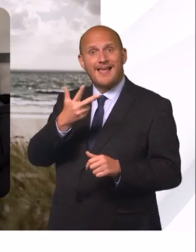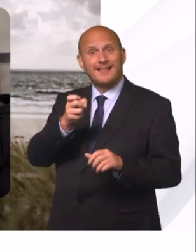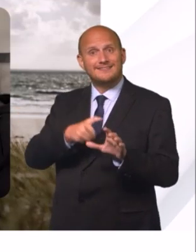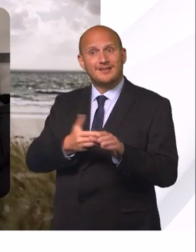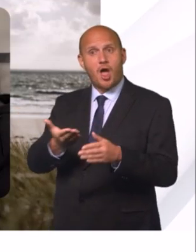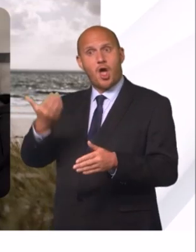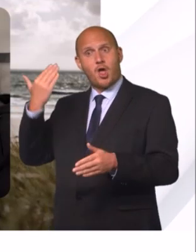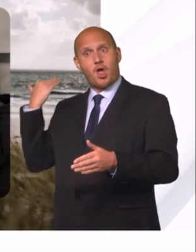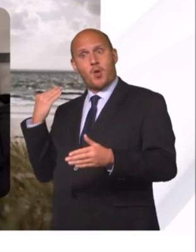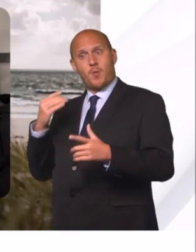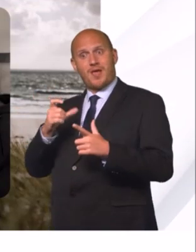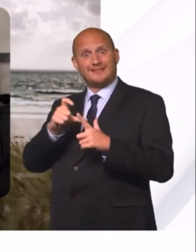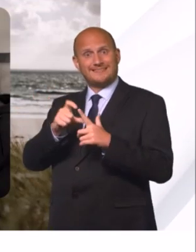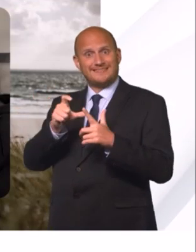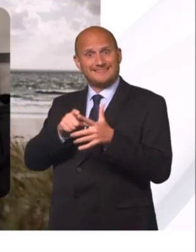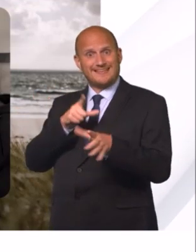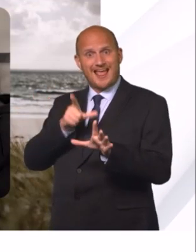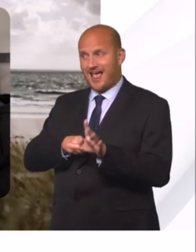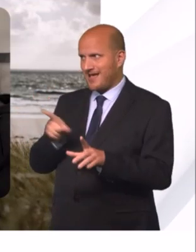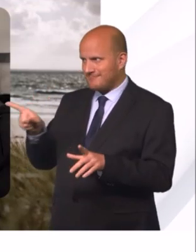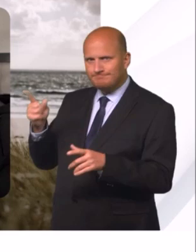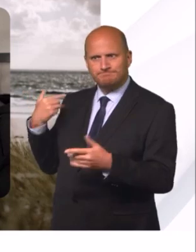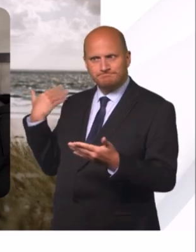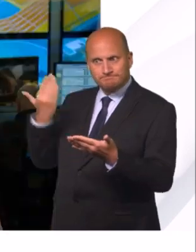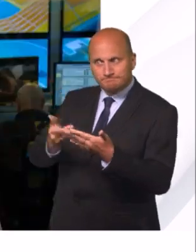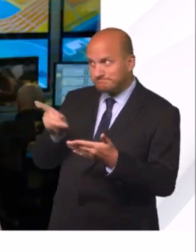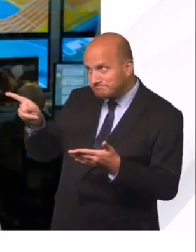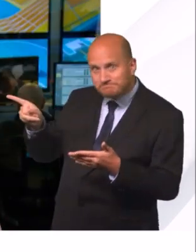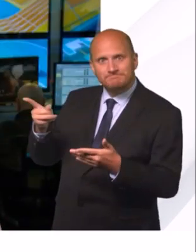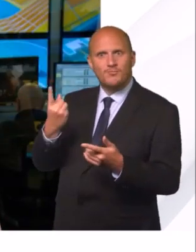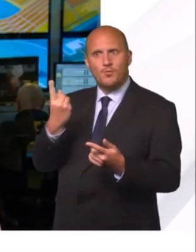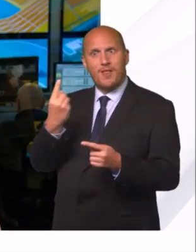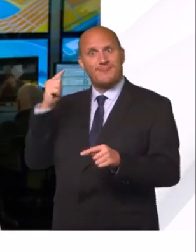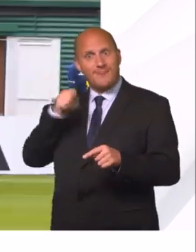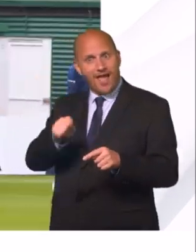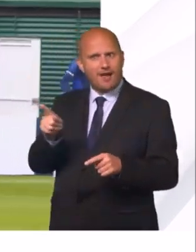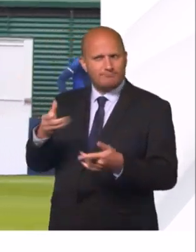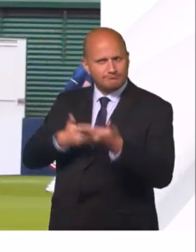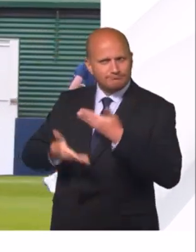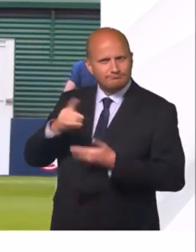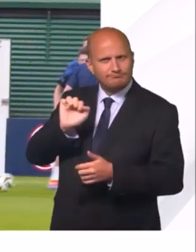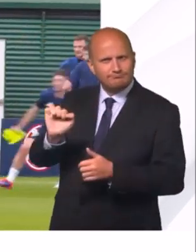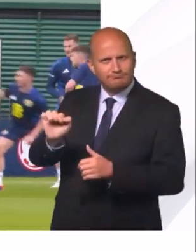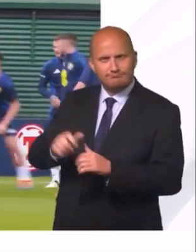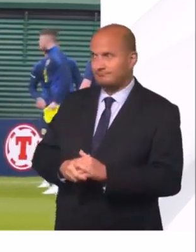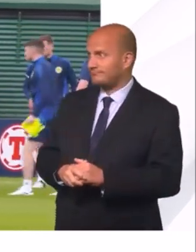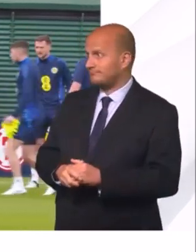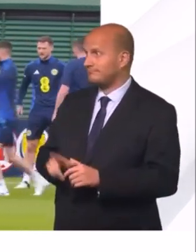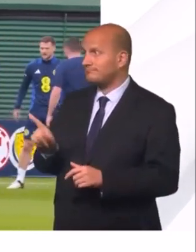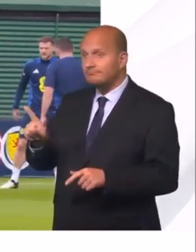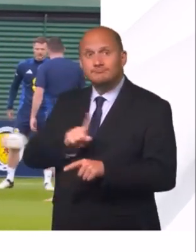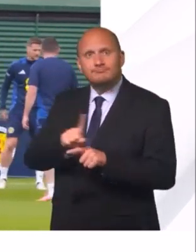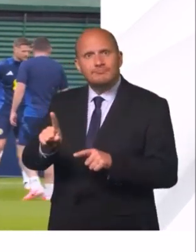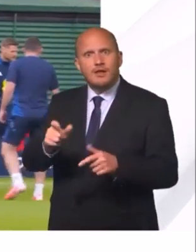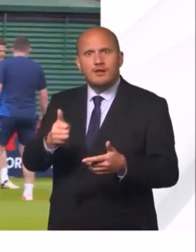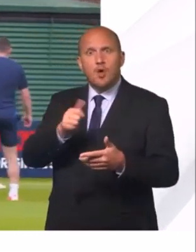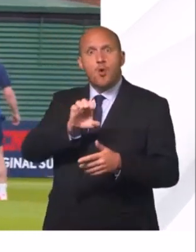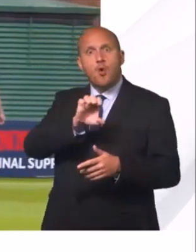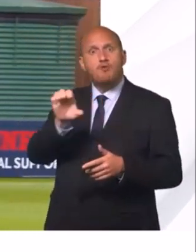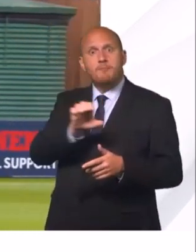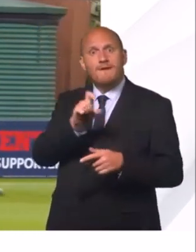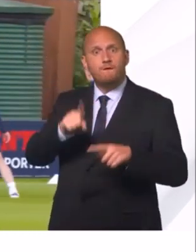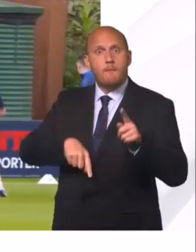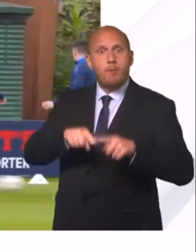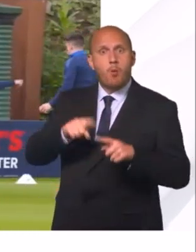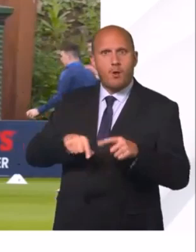oldest surviving veterans of D-Day. And coming up on BBC News, preparations for the Euros start tonight as Scotland